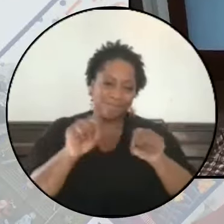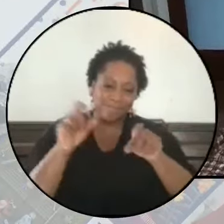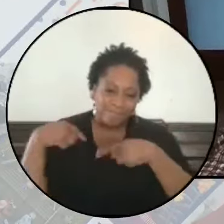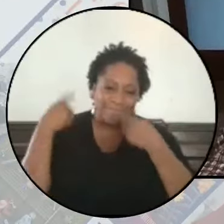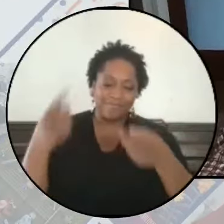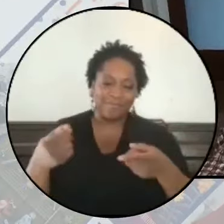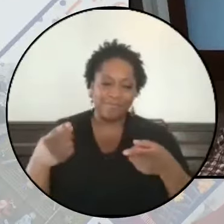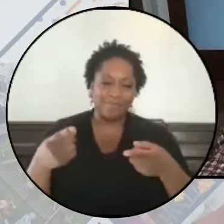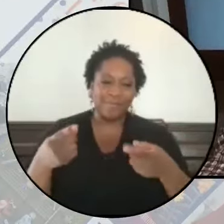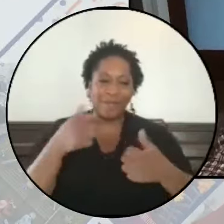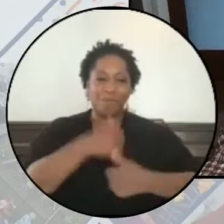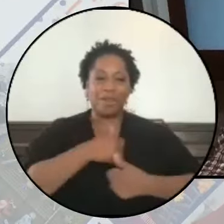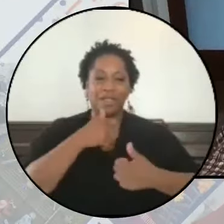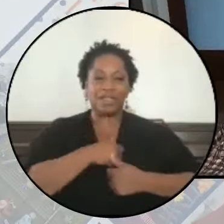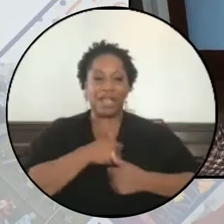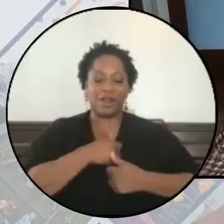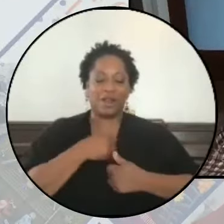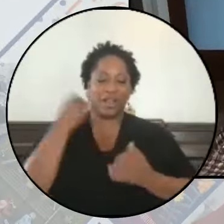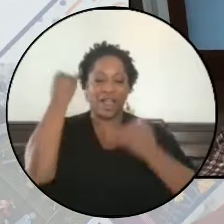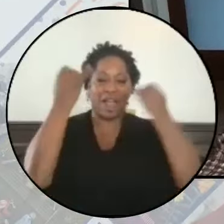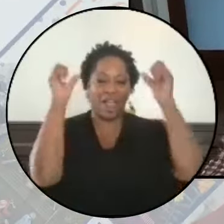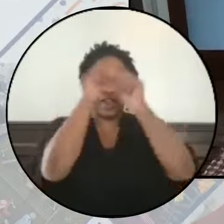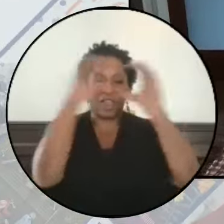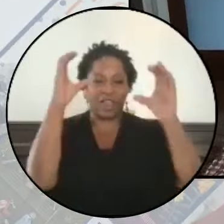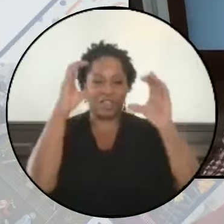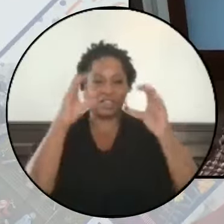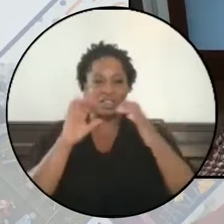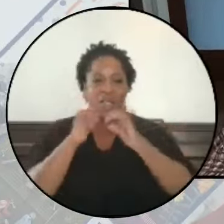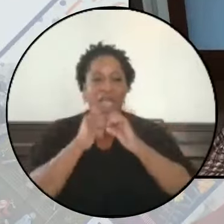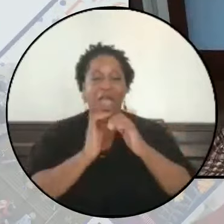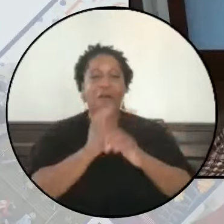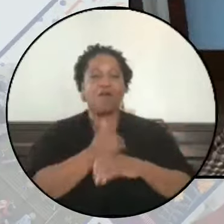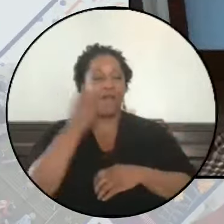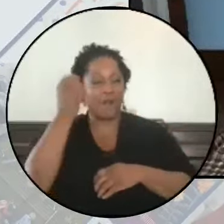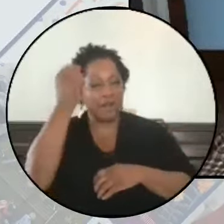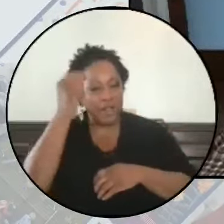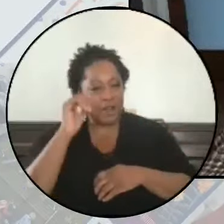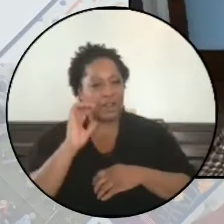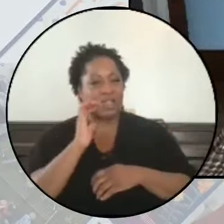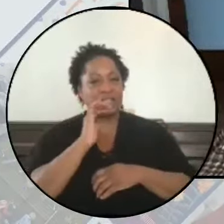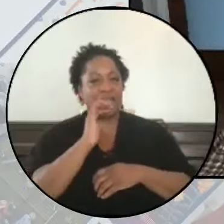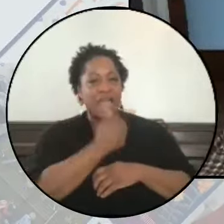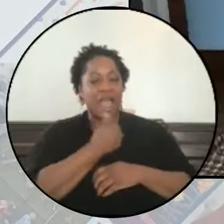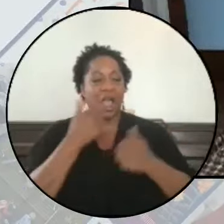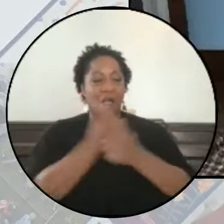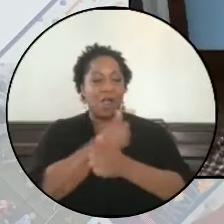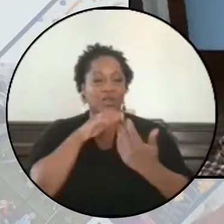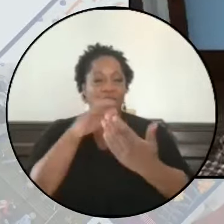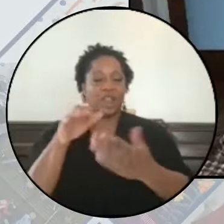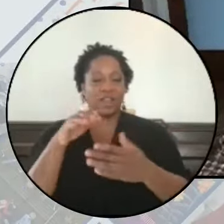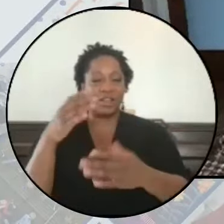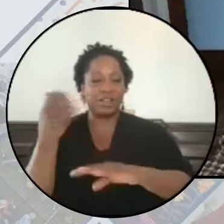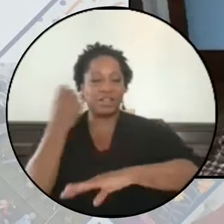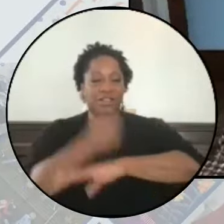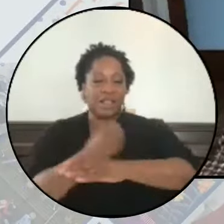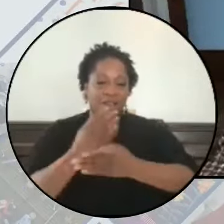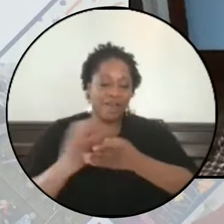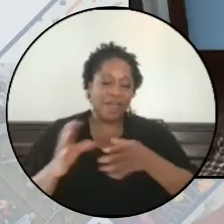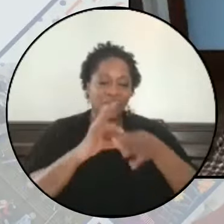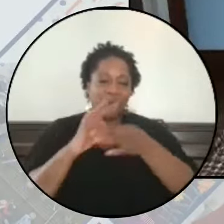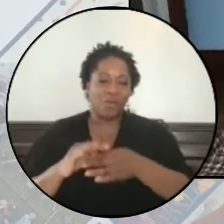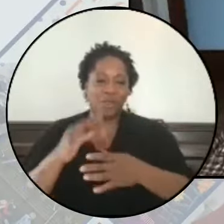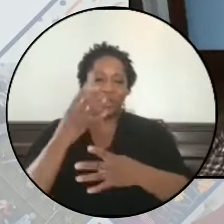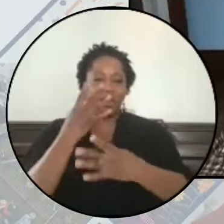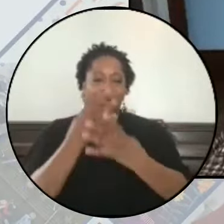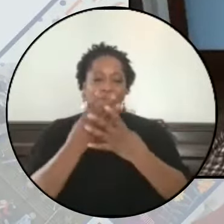and ideologically. And so, how have our theories and strategies of abolition with respect to the prison